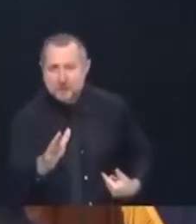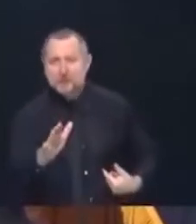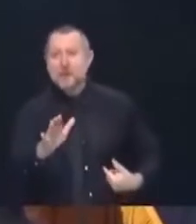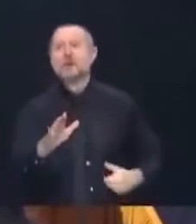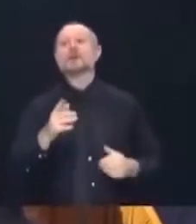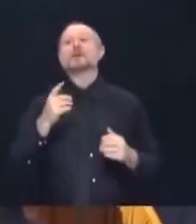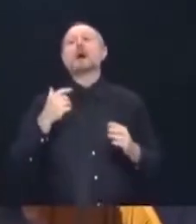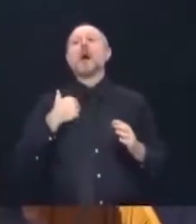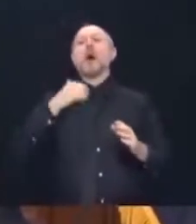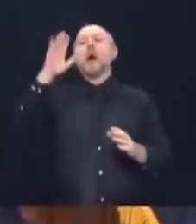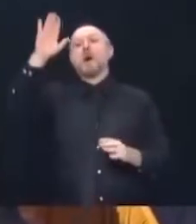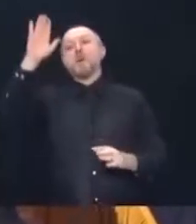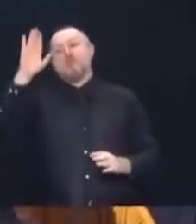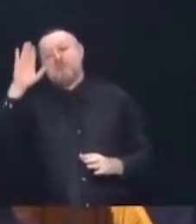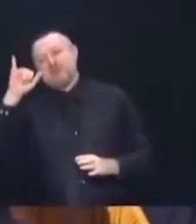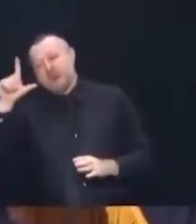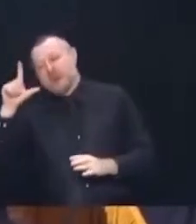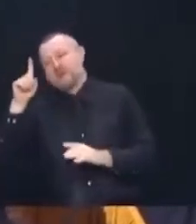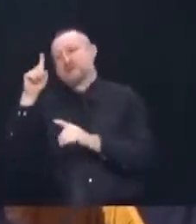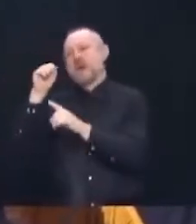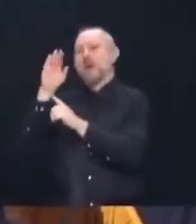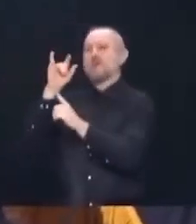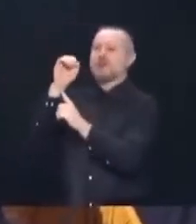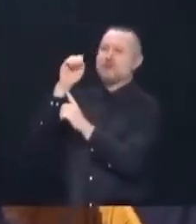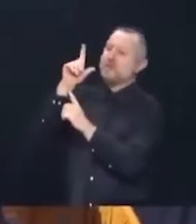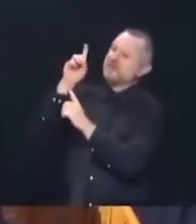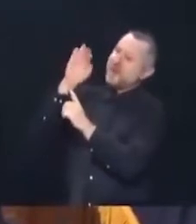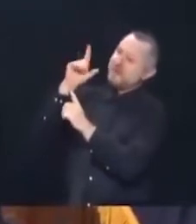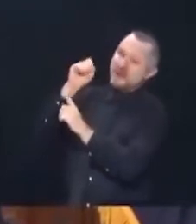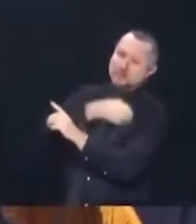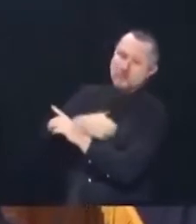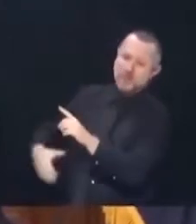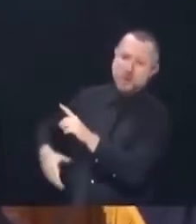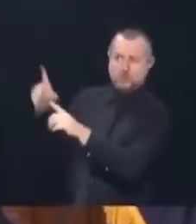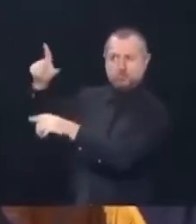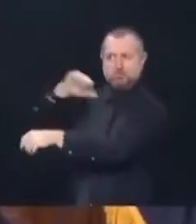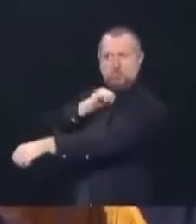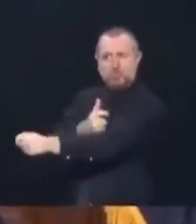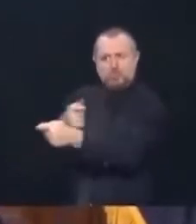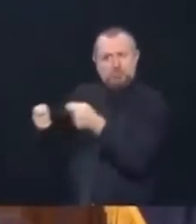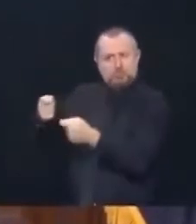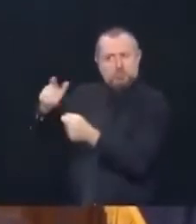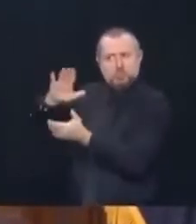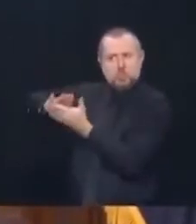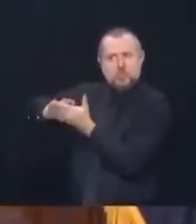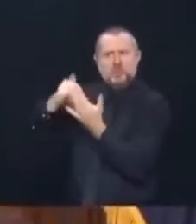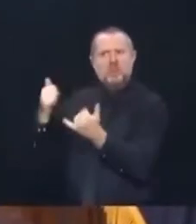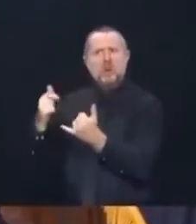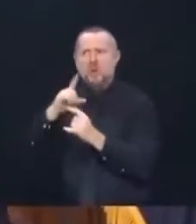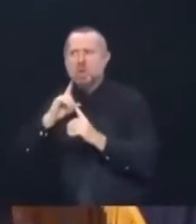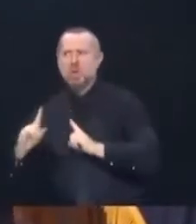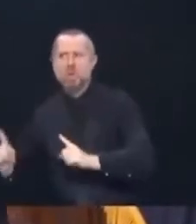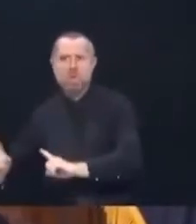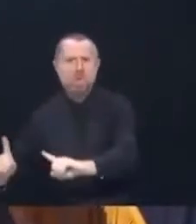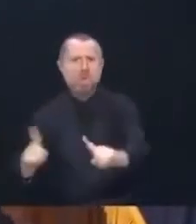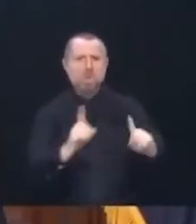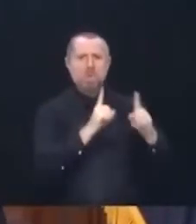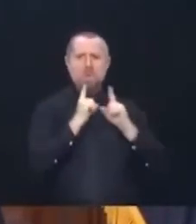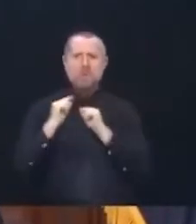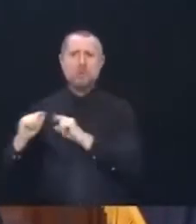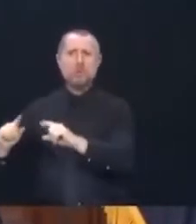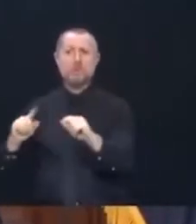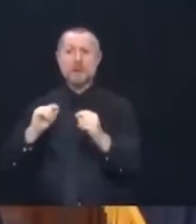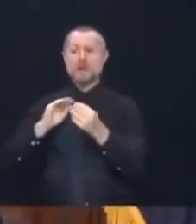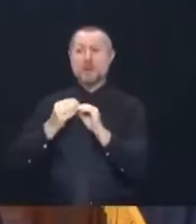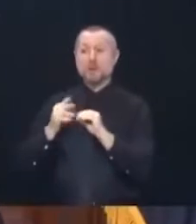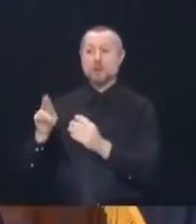Bill de Blasio the kind of oversight of his schools. And there are rumors that the number in New York City will rise about 3%,